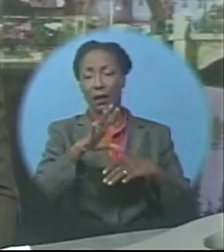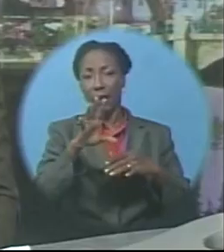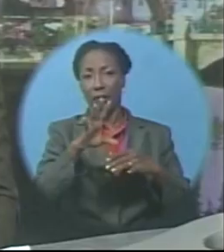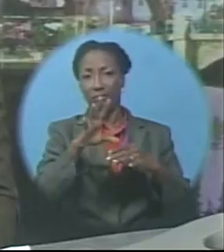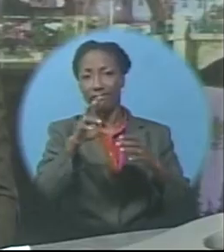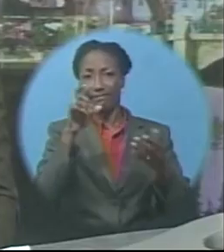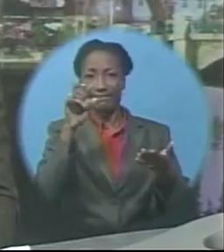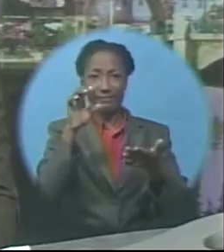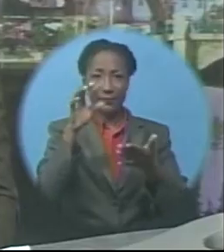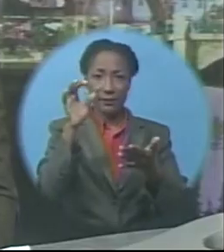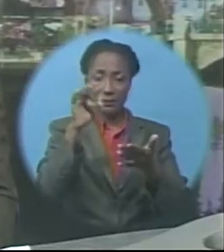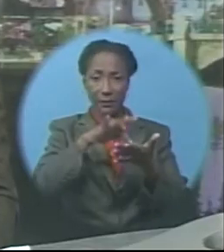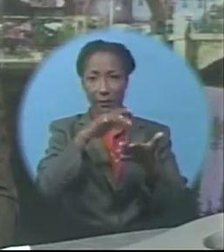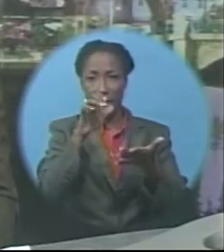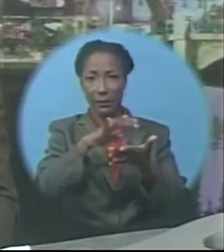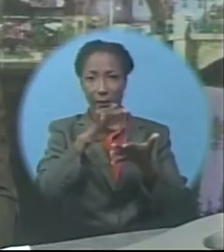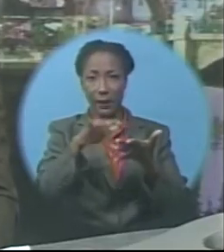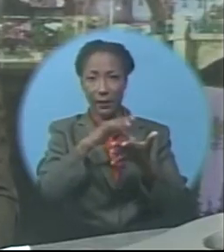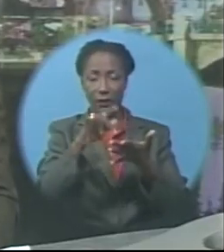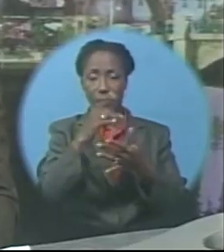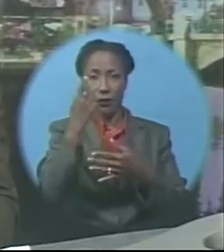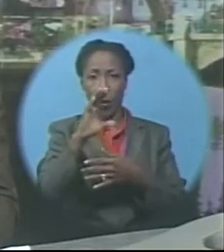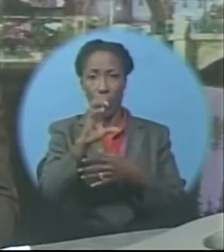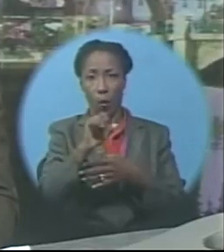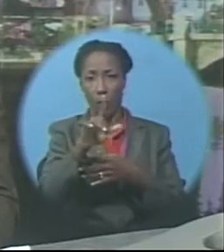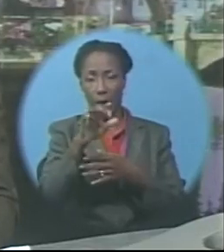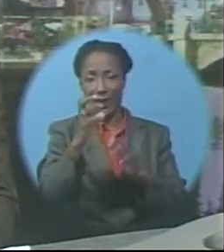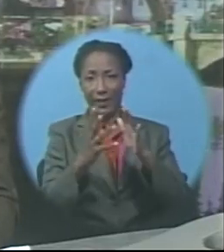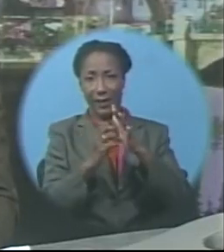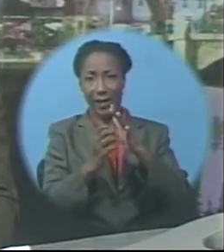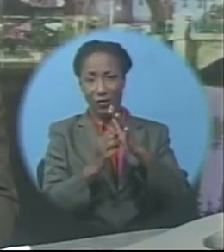believes people have several misconceptions about the disease.